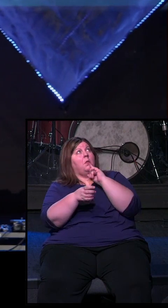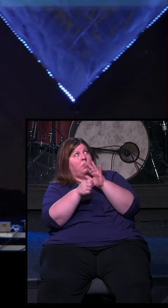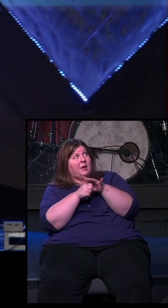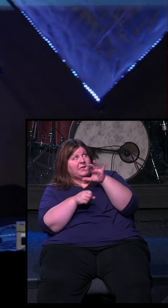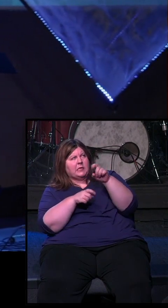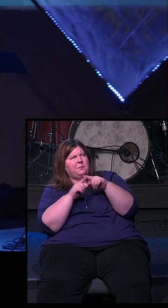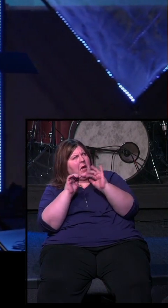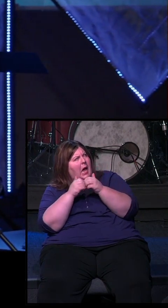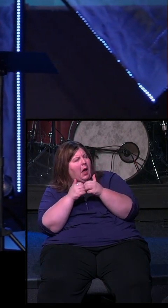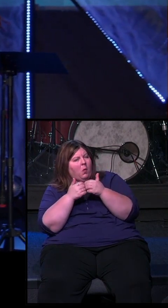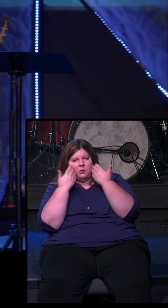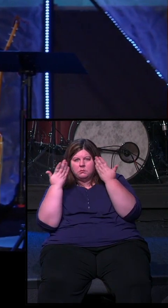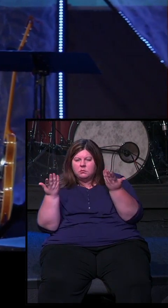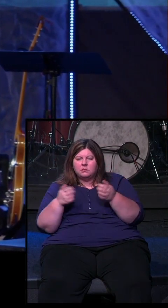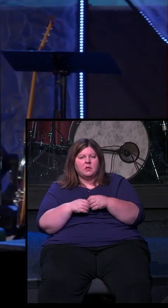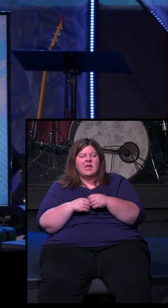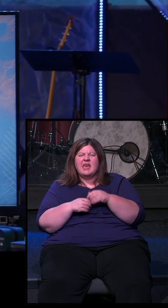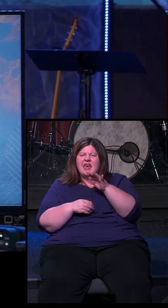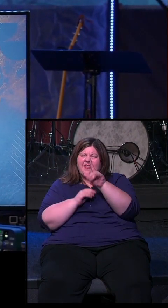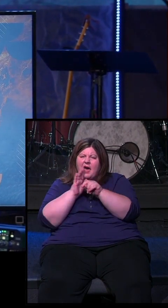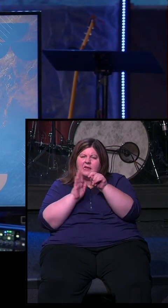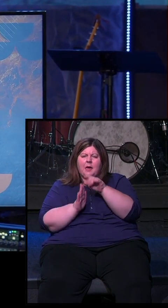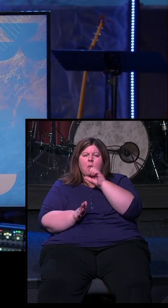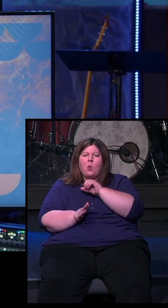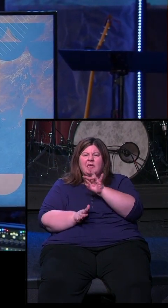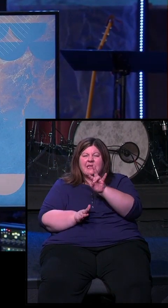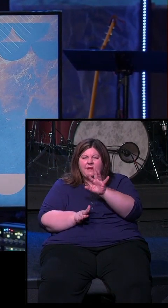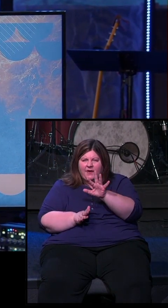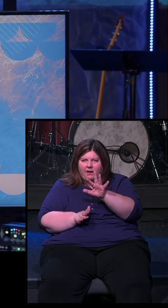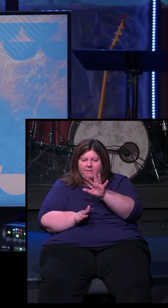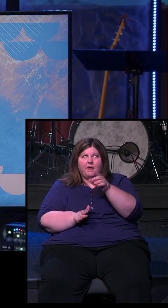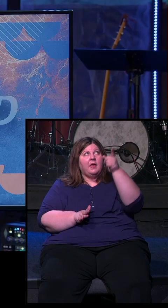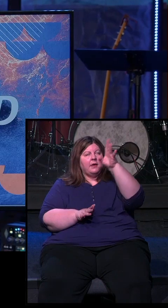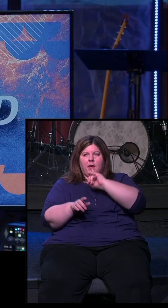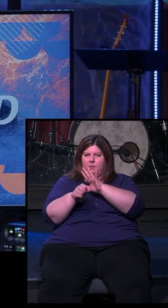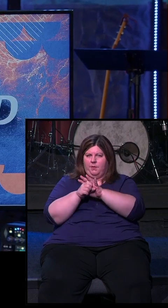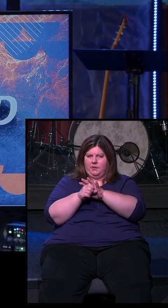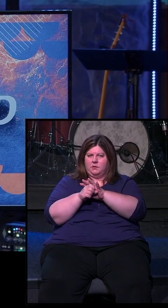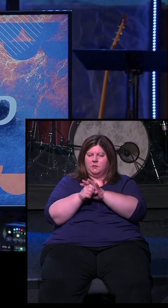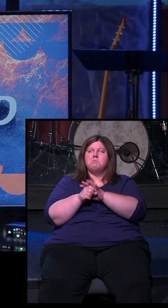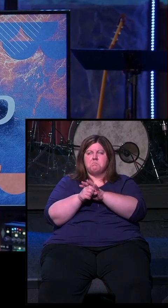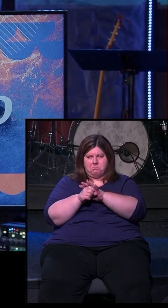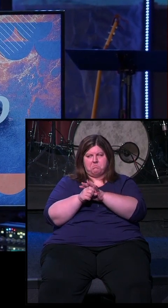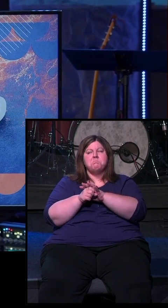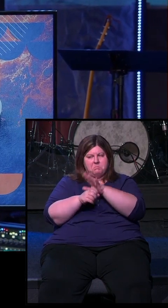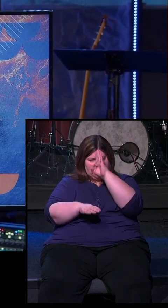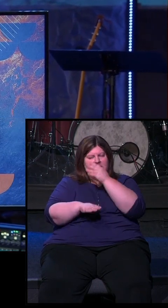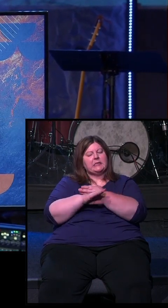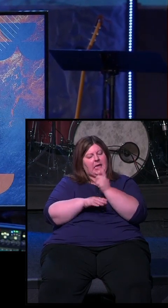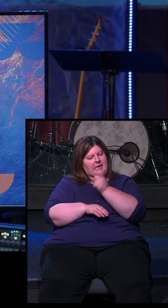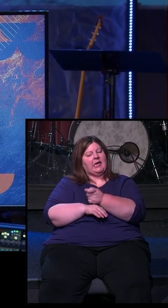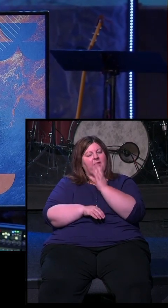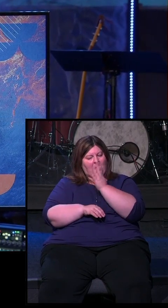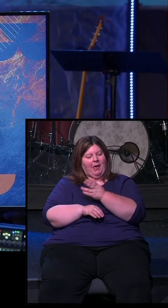promises. So when Abraham was 75 years old, 75, God made a promise to Abraham that God would give him a son. Just